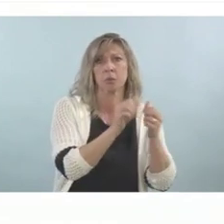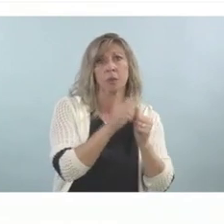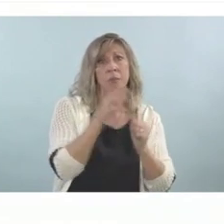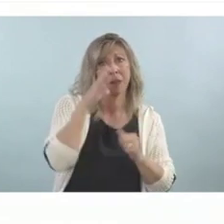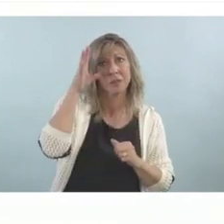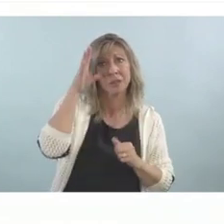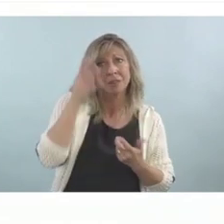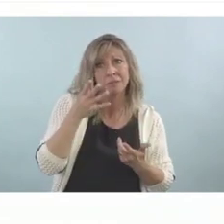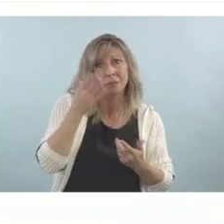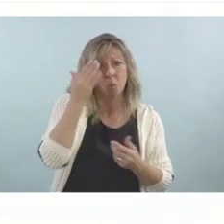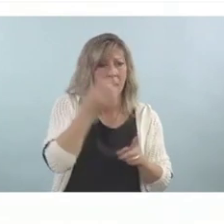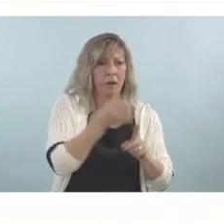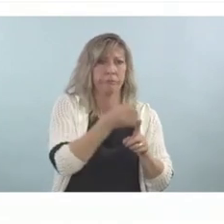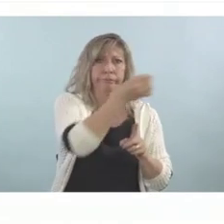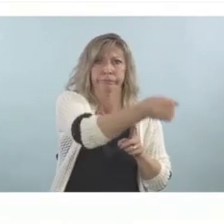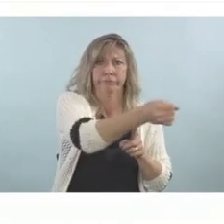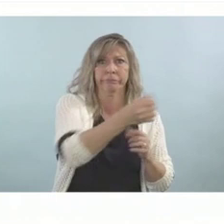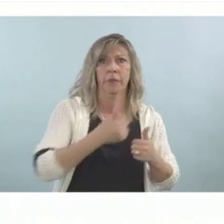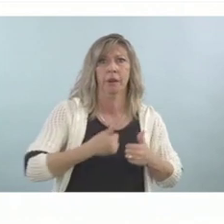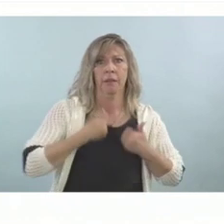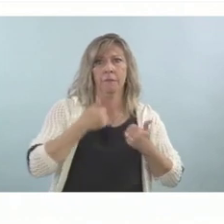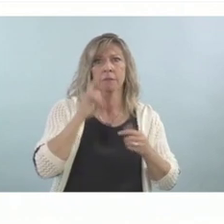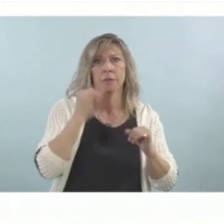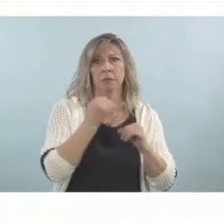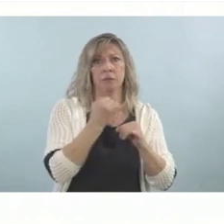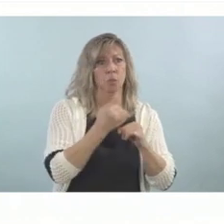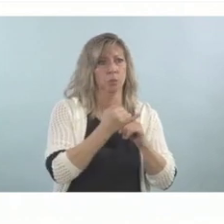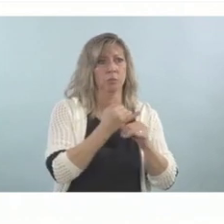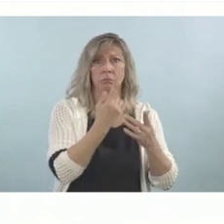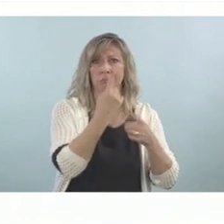So that one related to the first question.